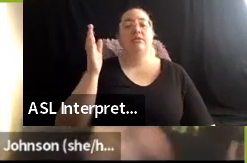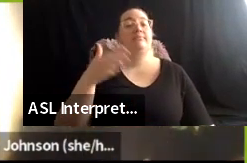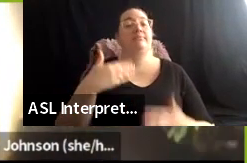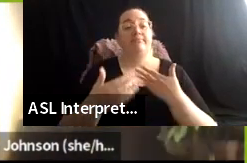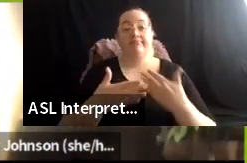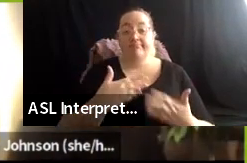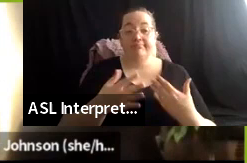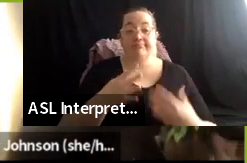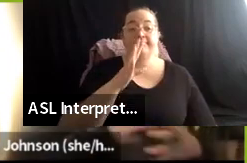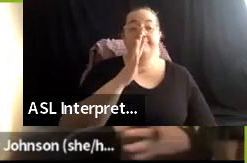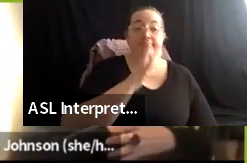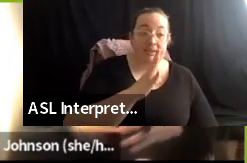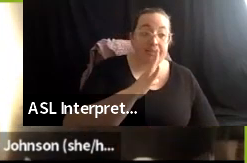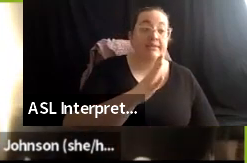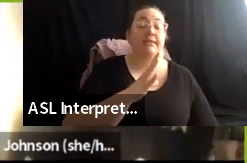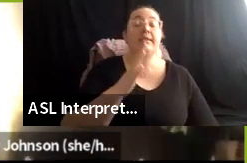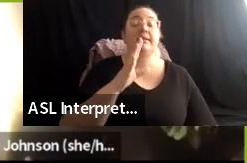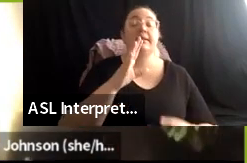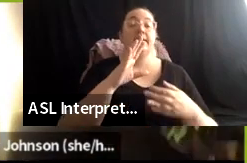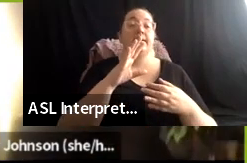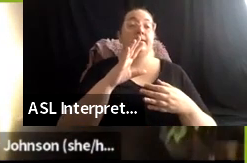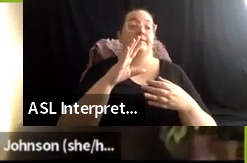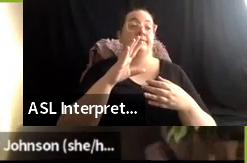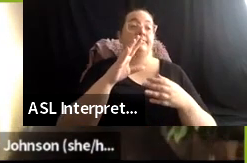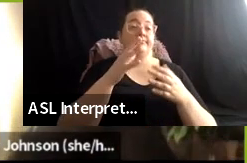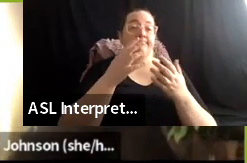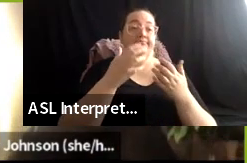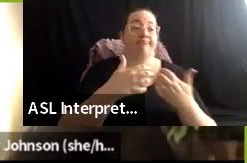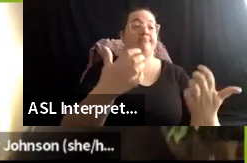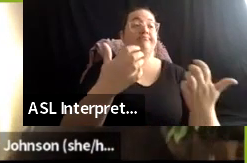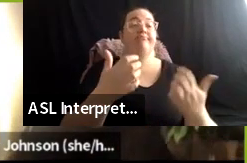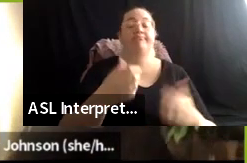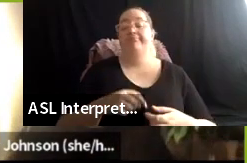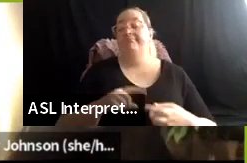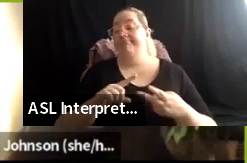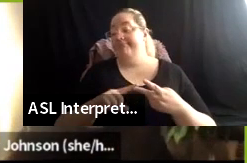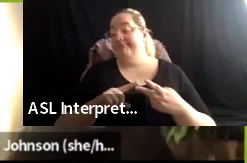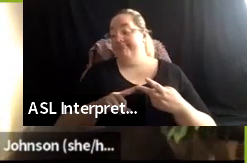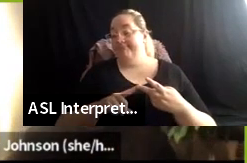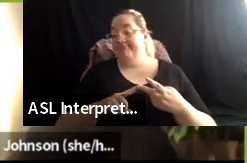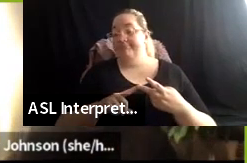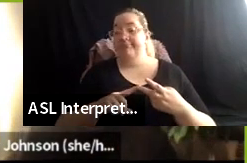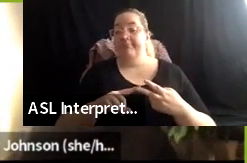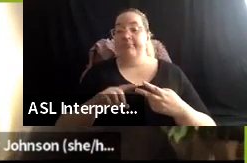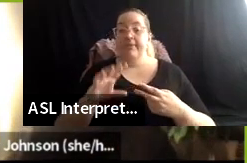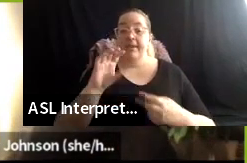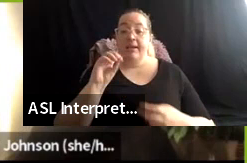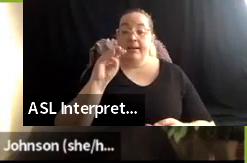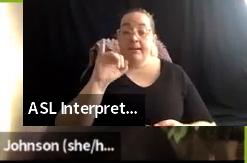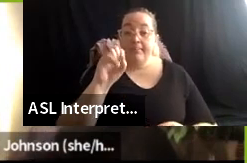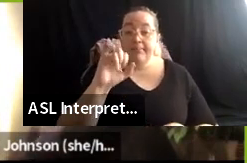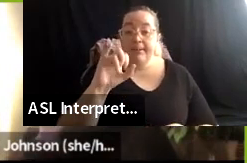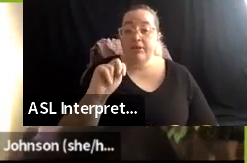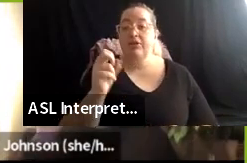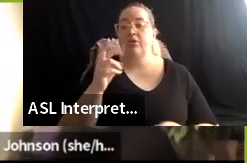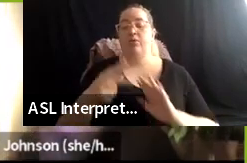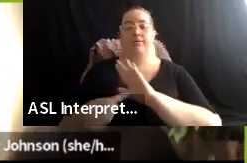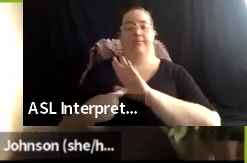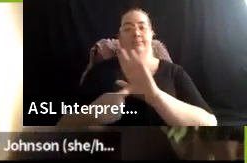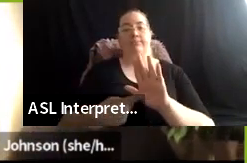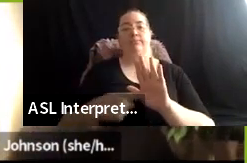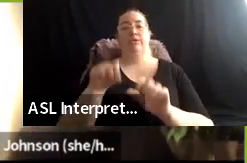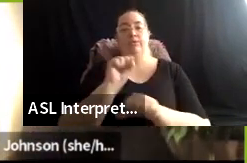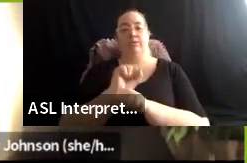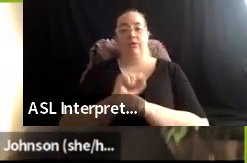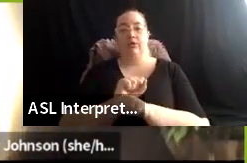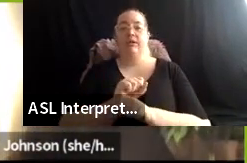engagement or commission on a presentation of work. Um, we're just scrolling through